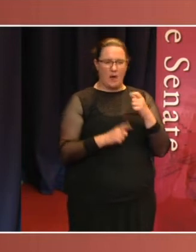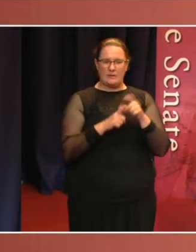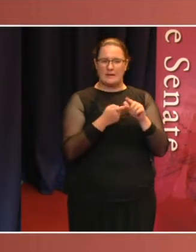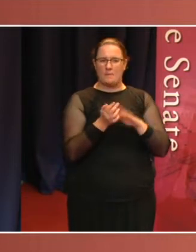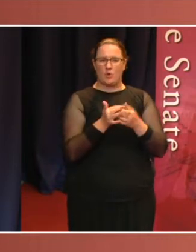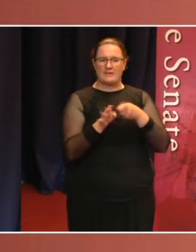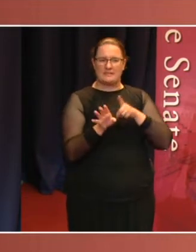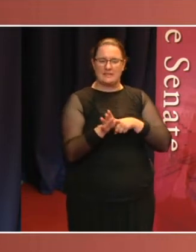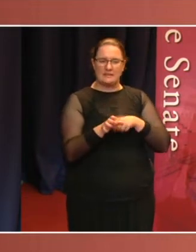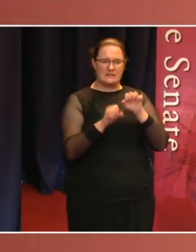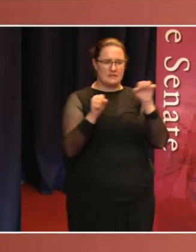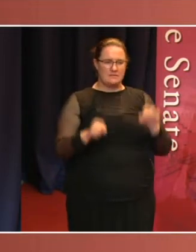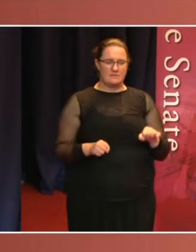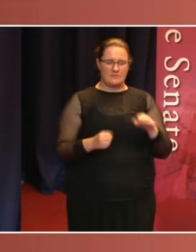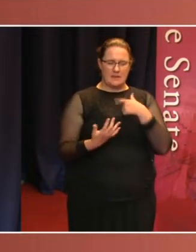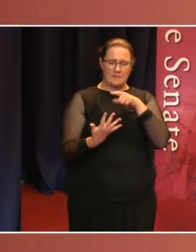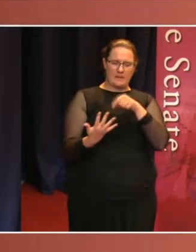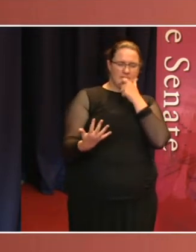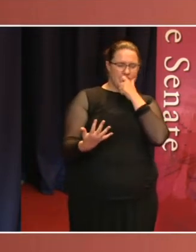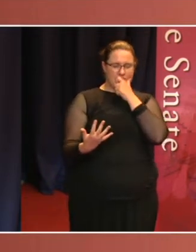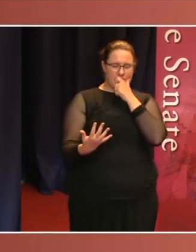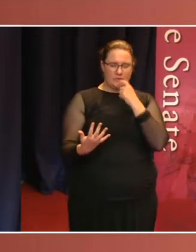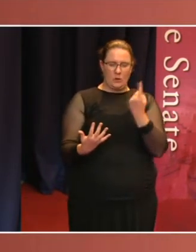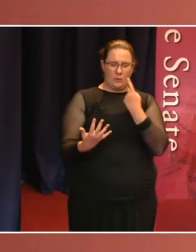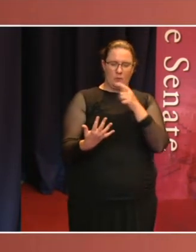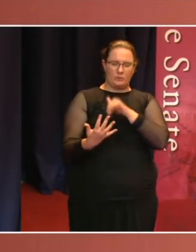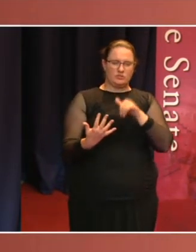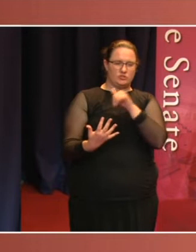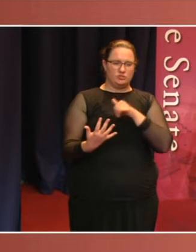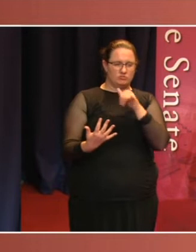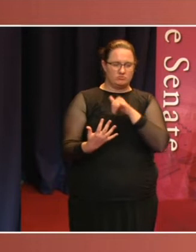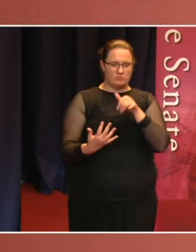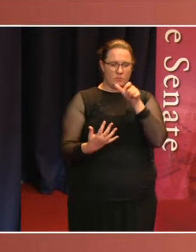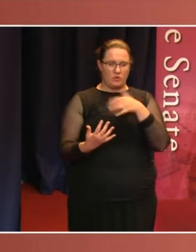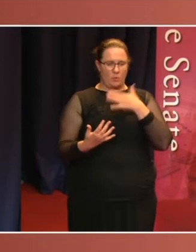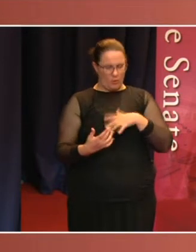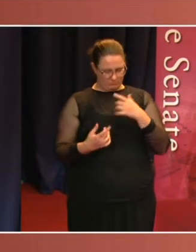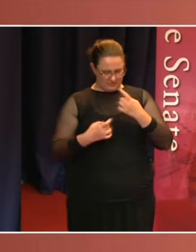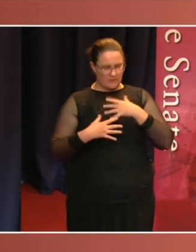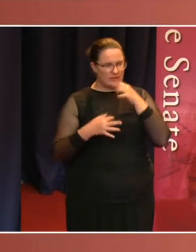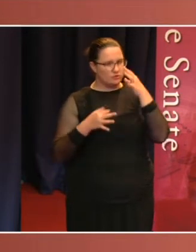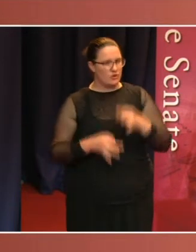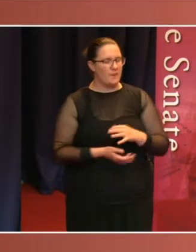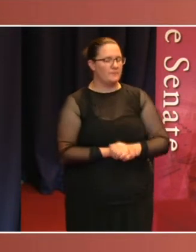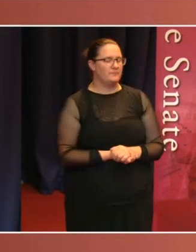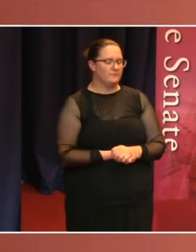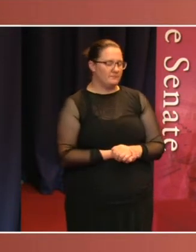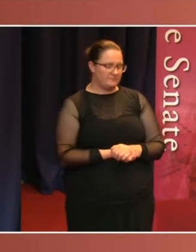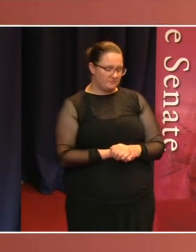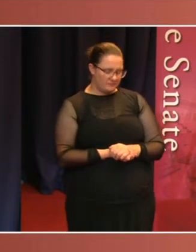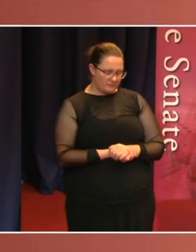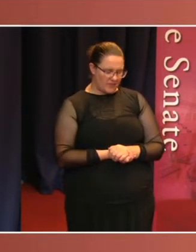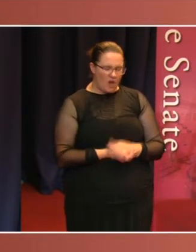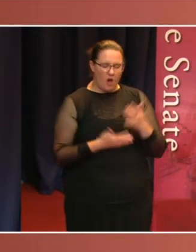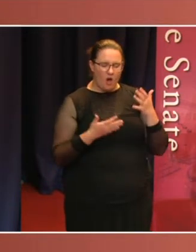and an active and engaged one. It's something that's not reflected upon enough in our public debate.